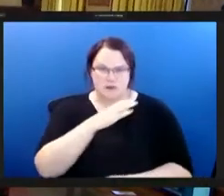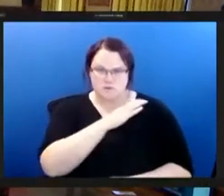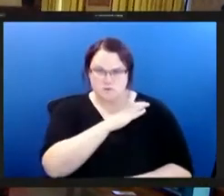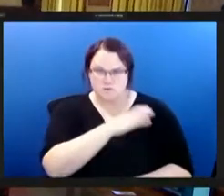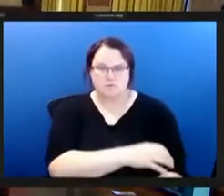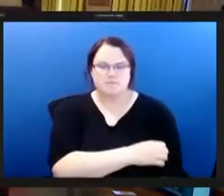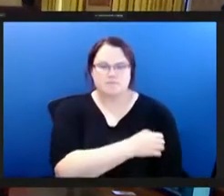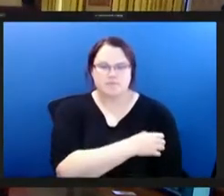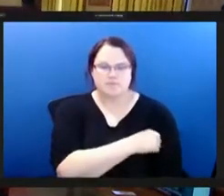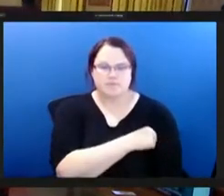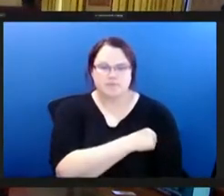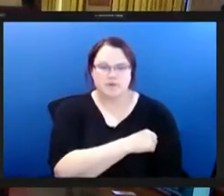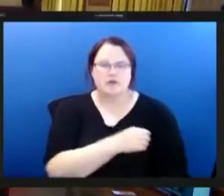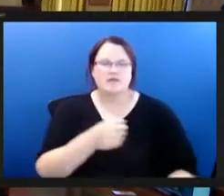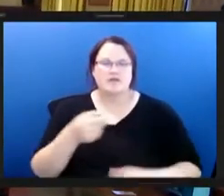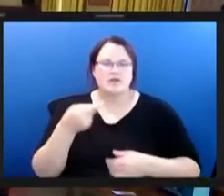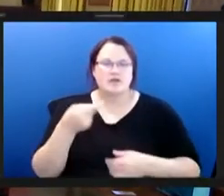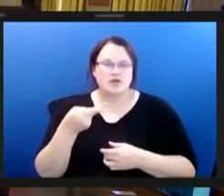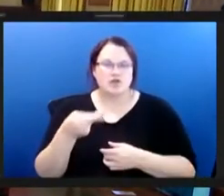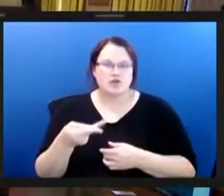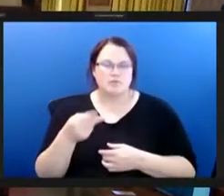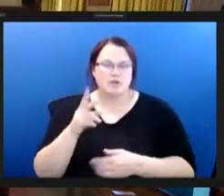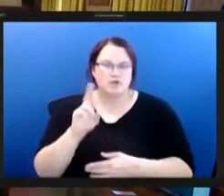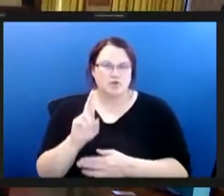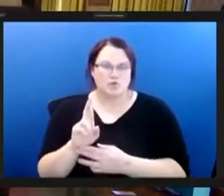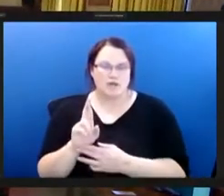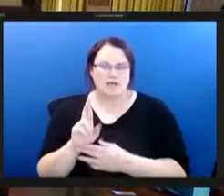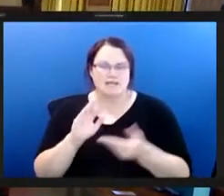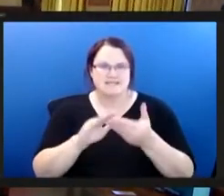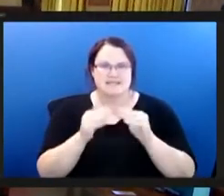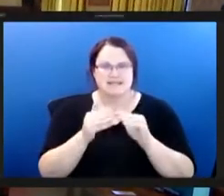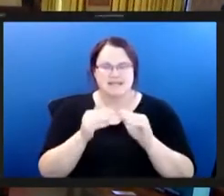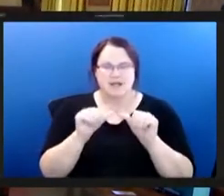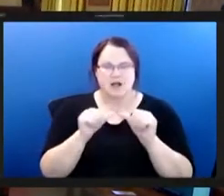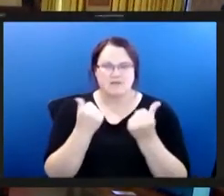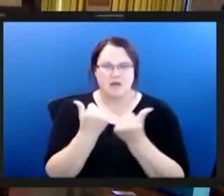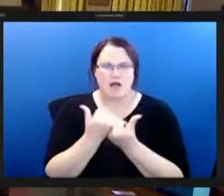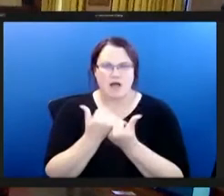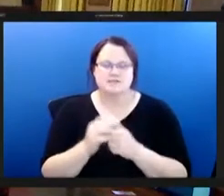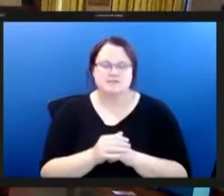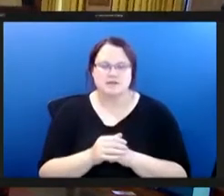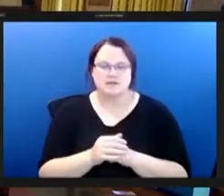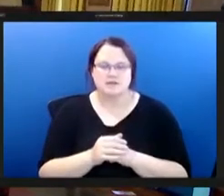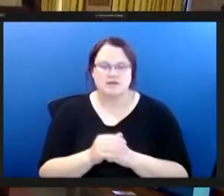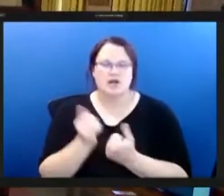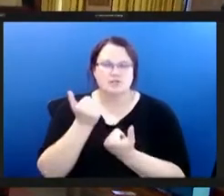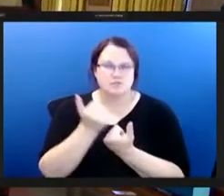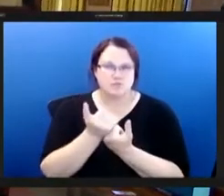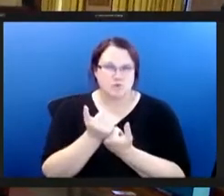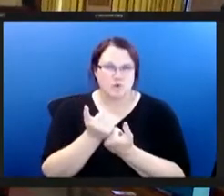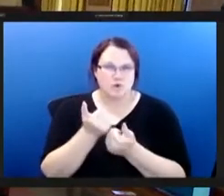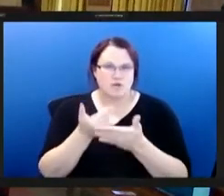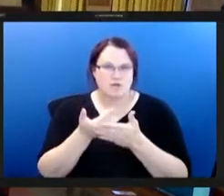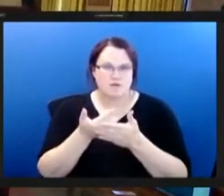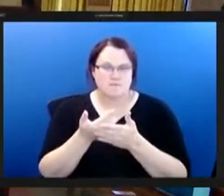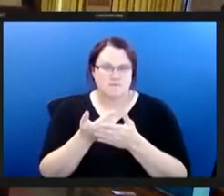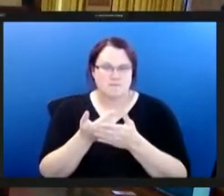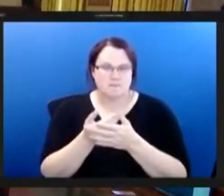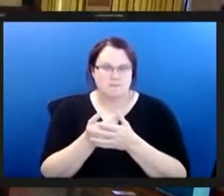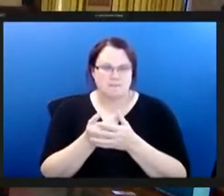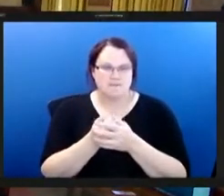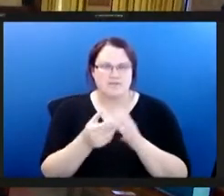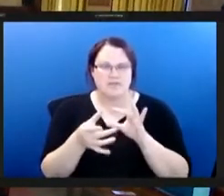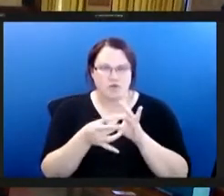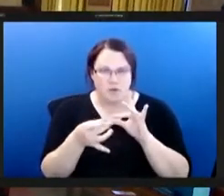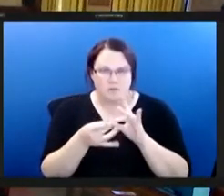a member of the human rights city alliance and the pittsburgh green new deal um i strongly support the previous commentary in the